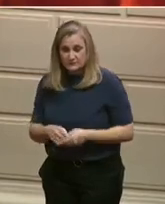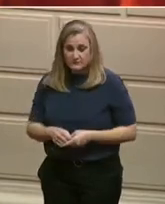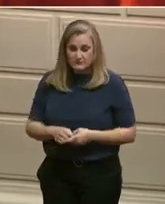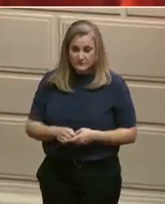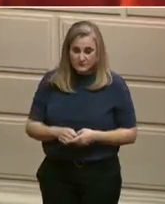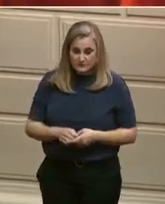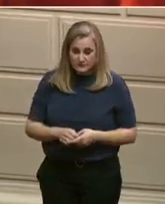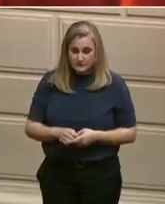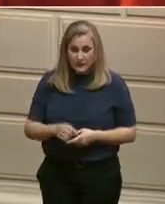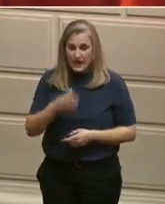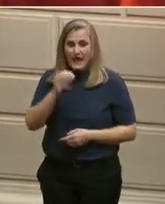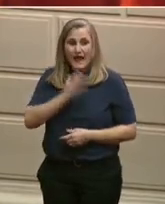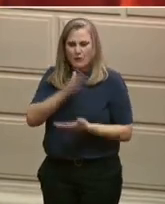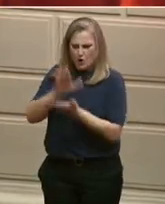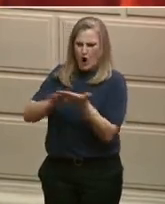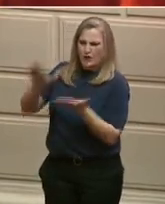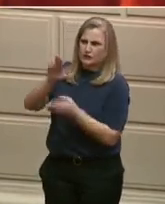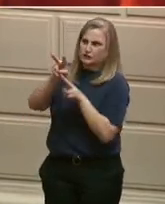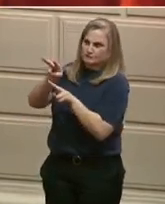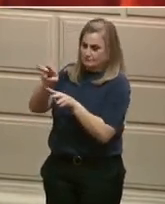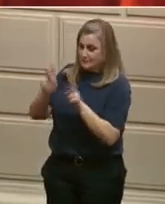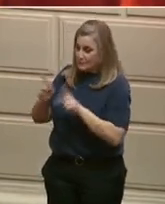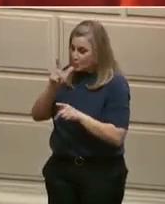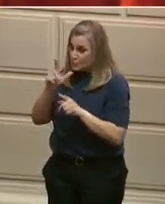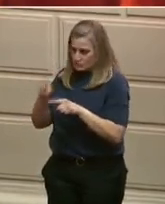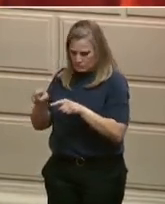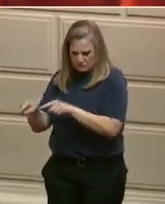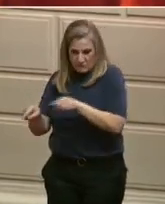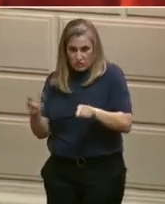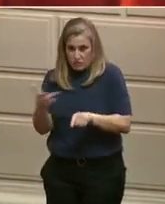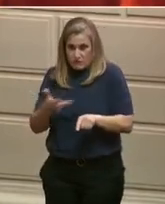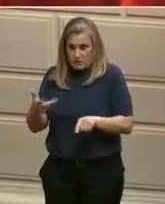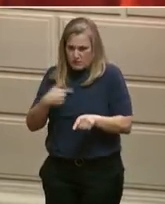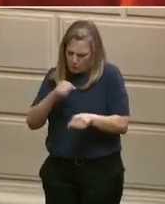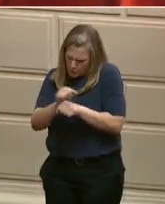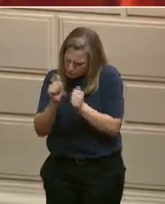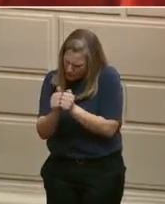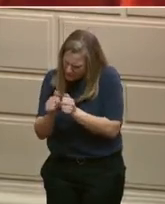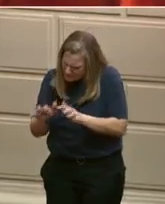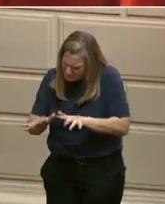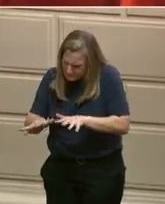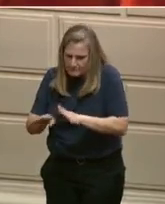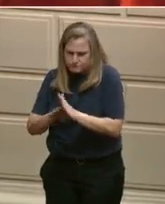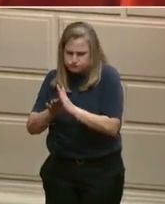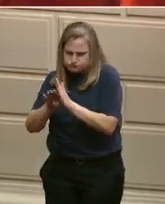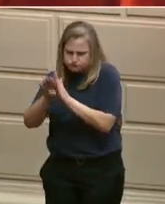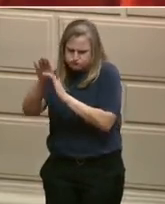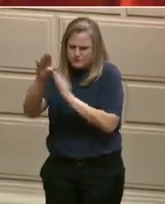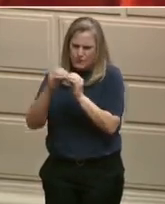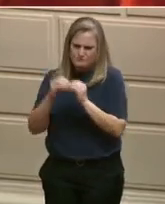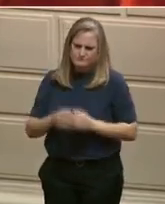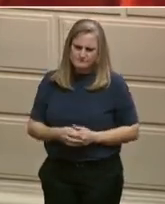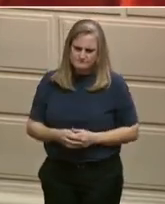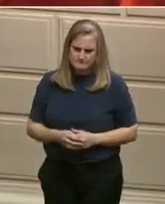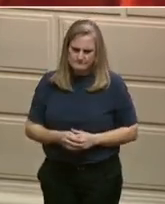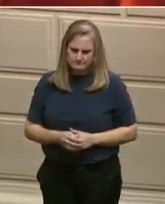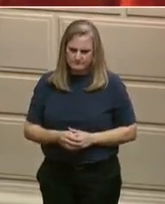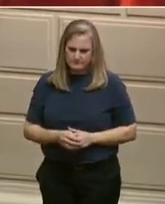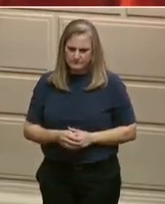When we set that goal, I told a story about a painter who wanted to paint the perfect sunrise.